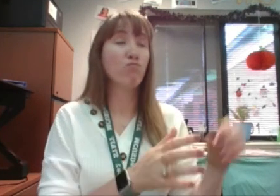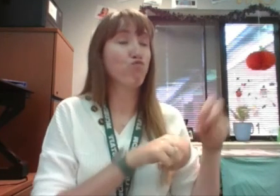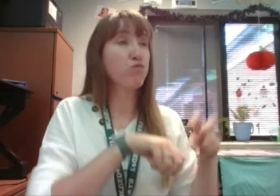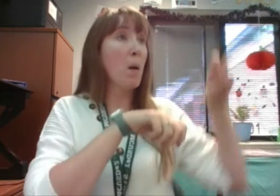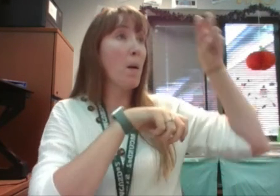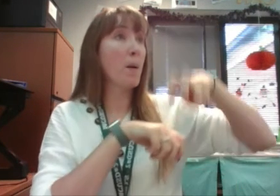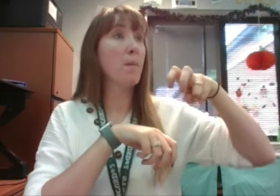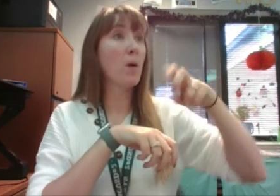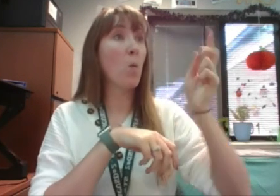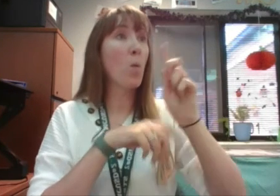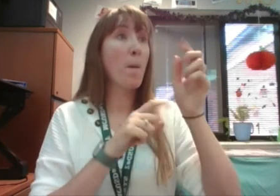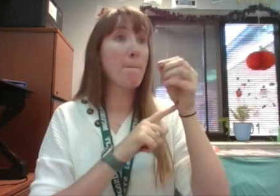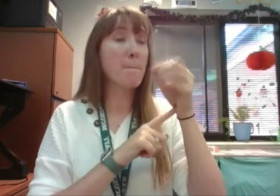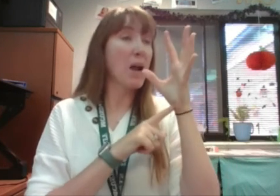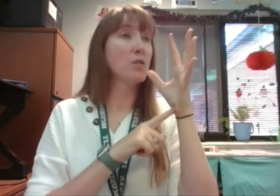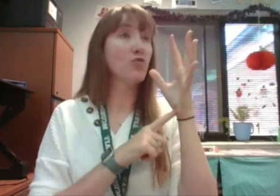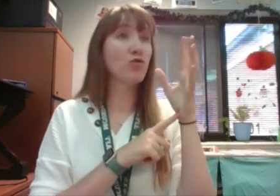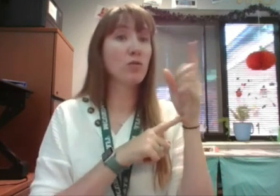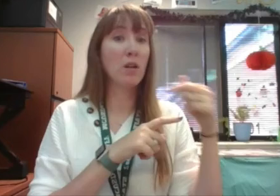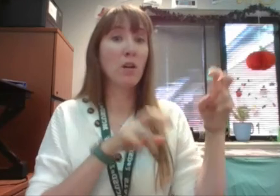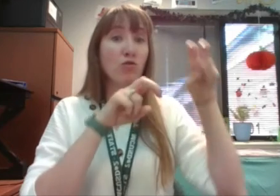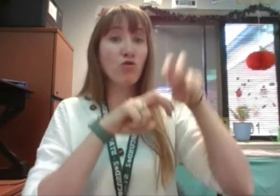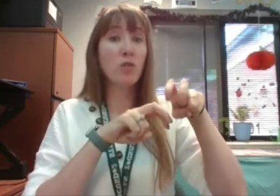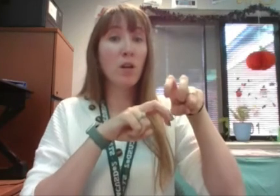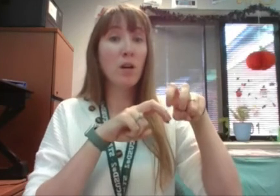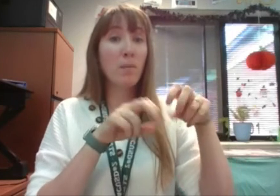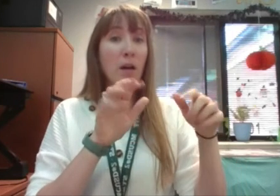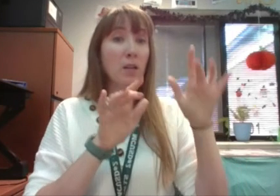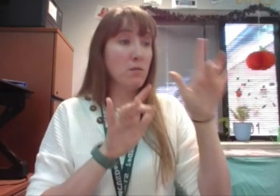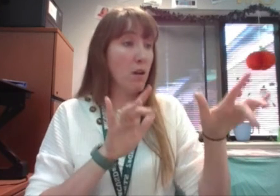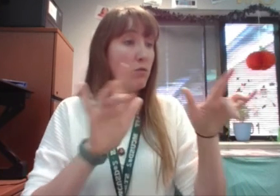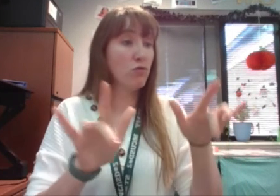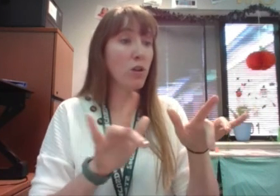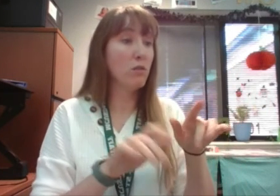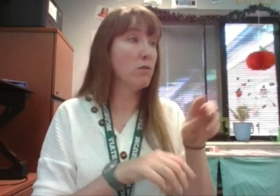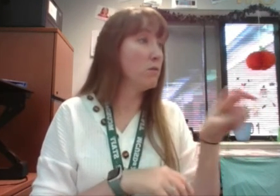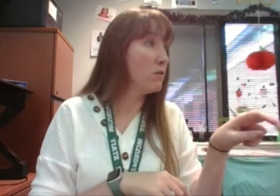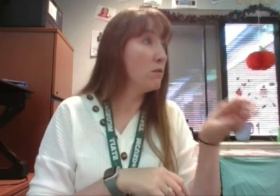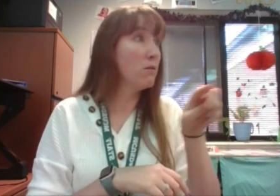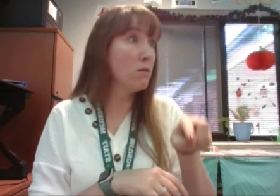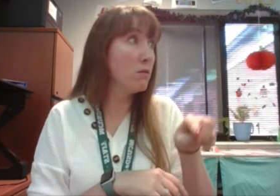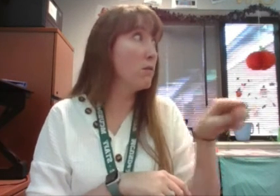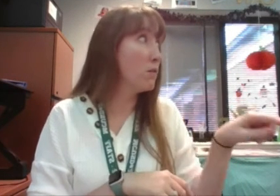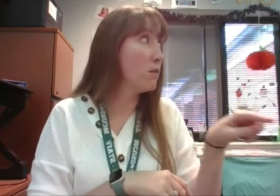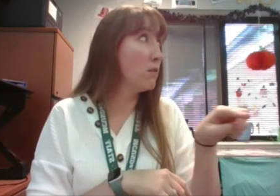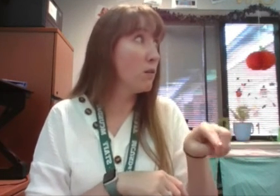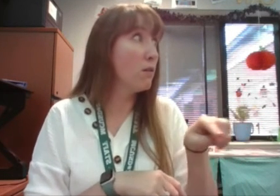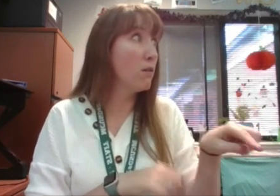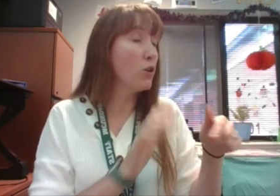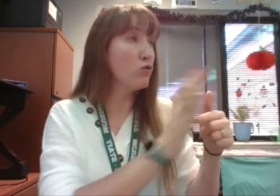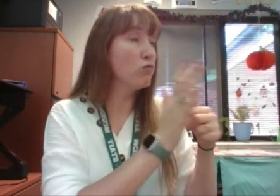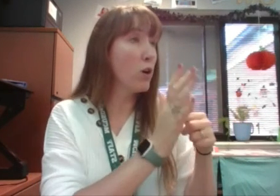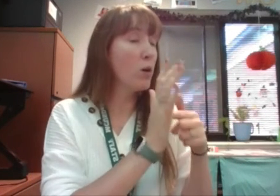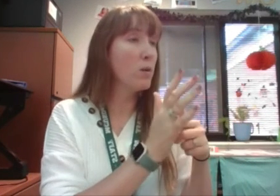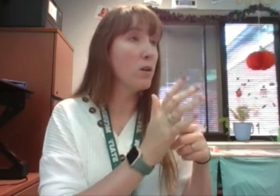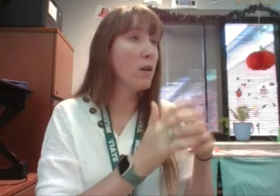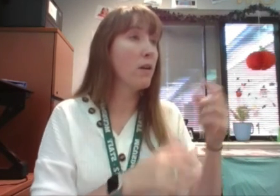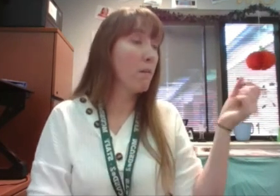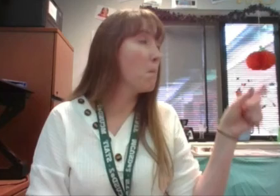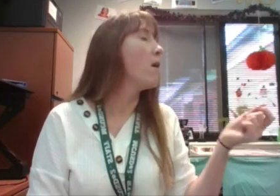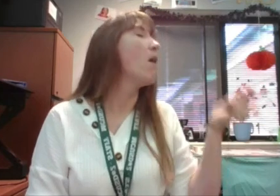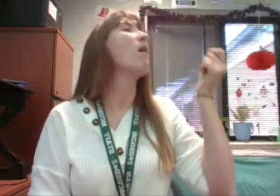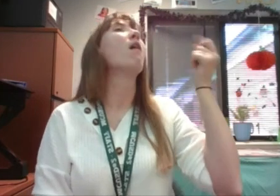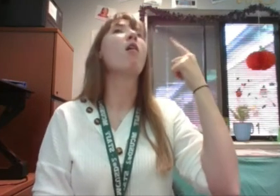kept and then to the wick. Touching each with my paw. Back and forth. Back and forth. Finally. Finally. Sissy